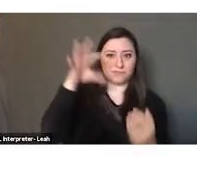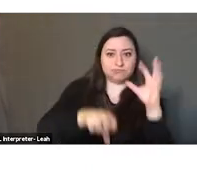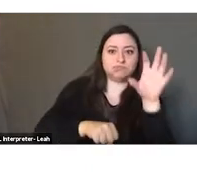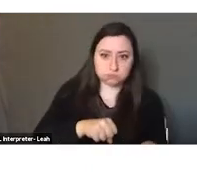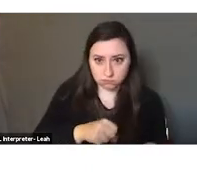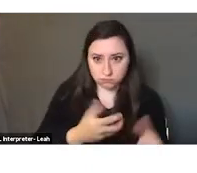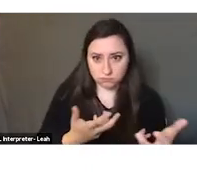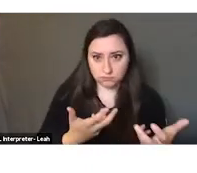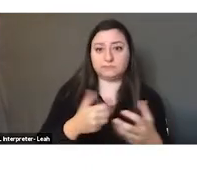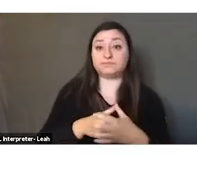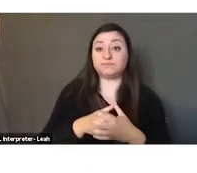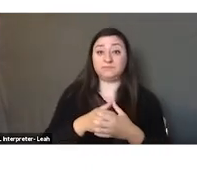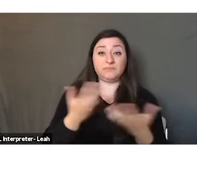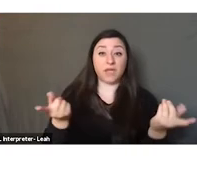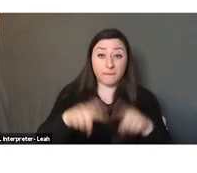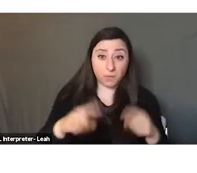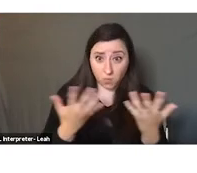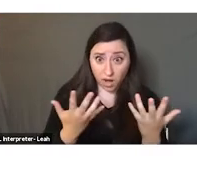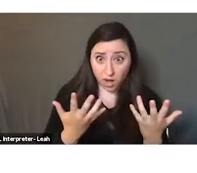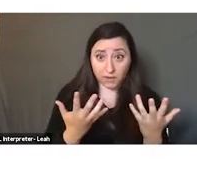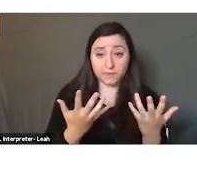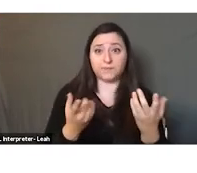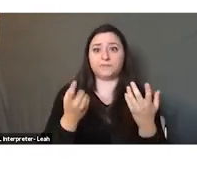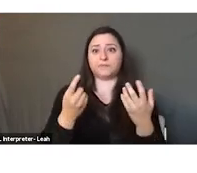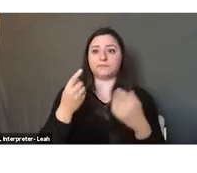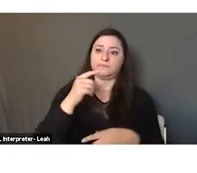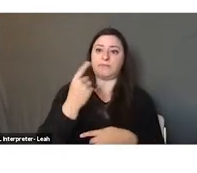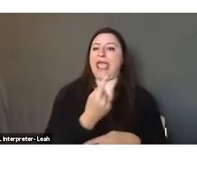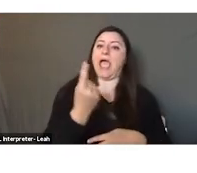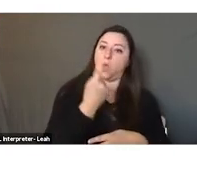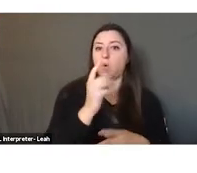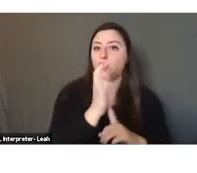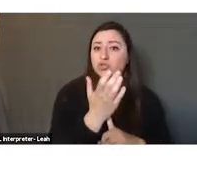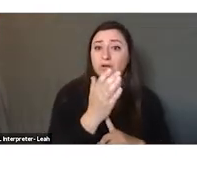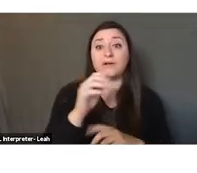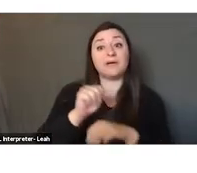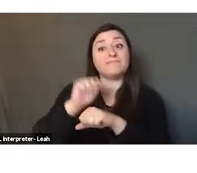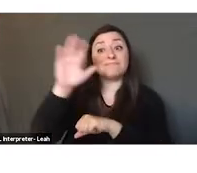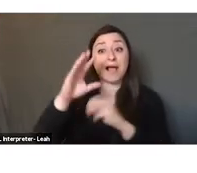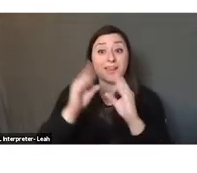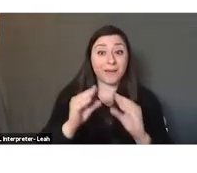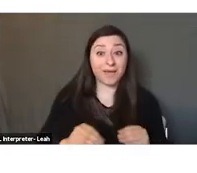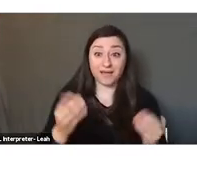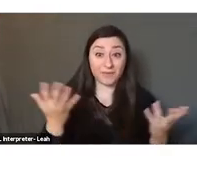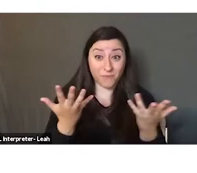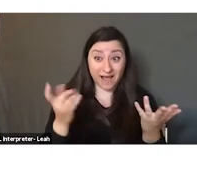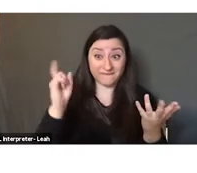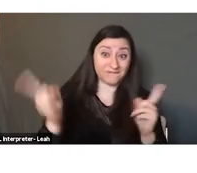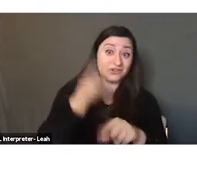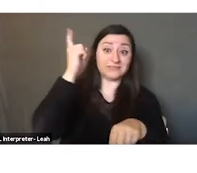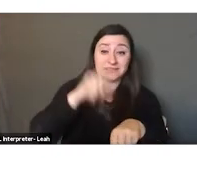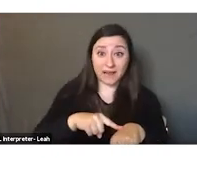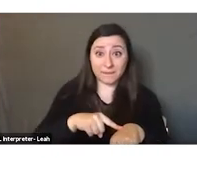this resulted in an export driven monoculture, and Mount Lebanon had to resort for the first time in its history